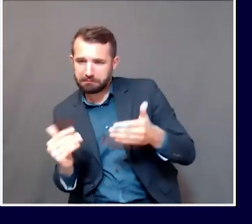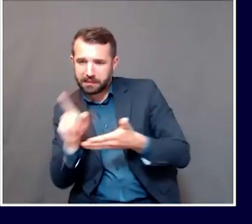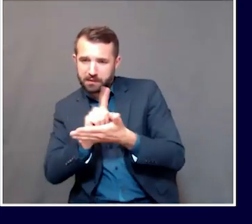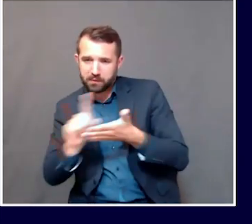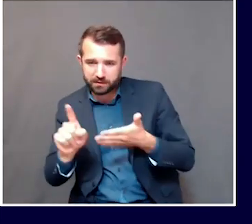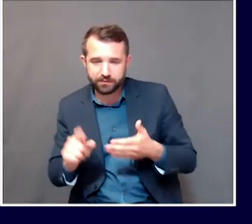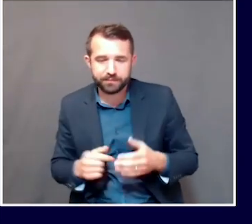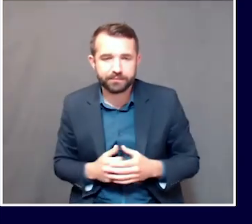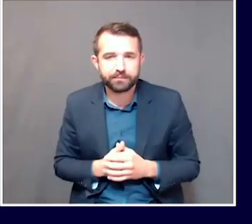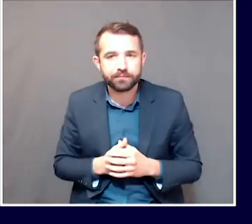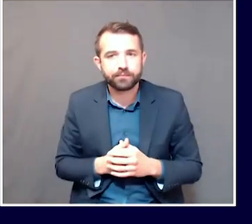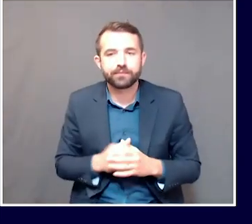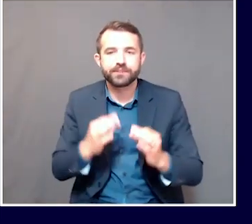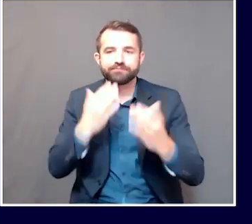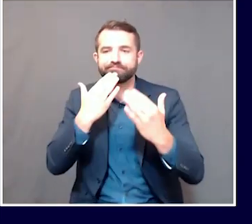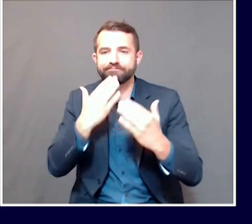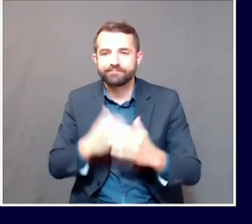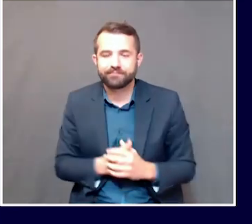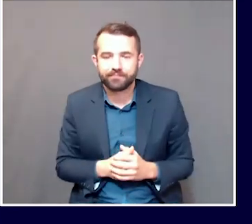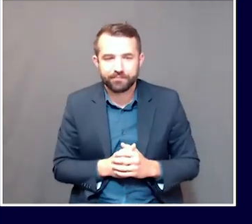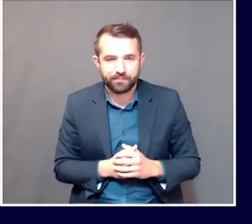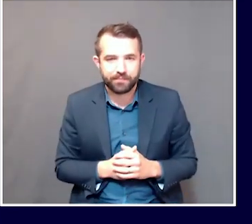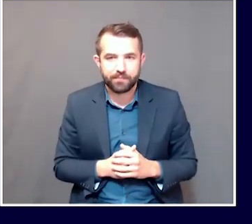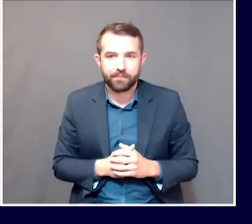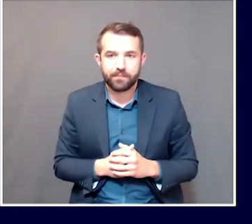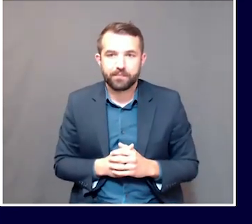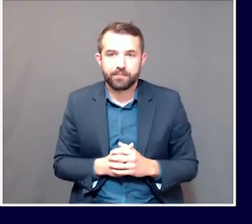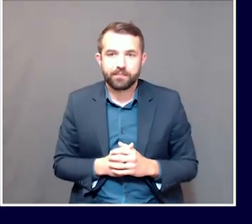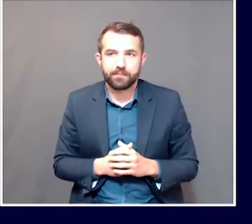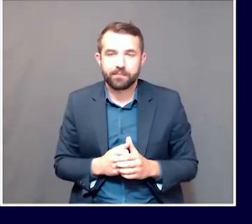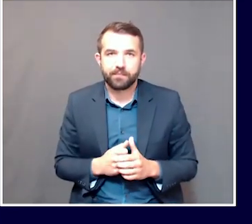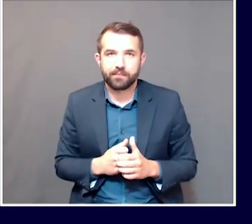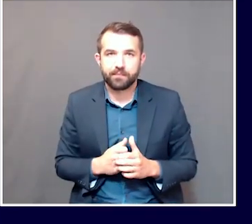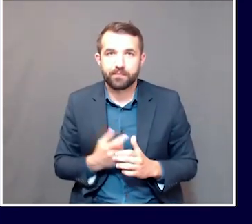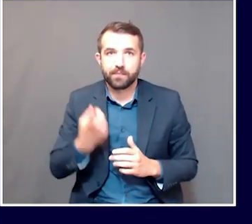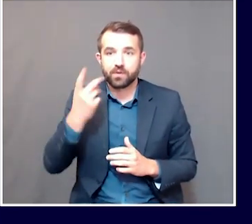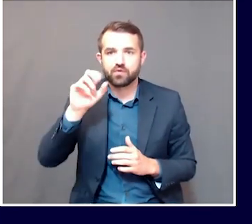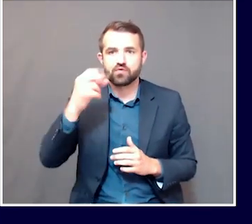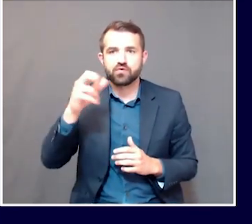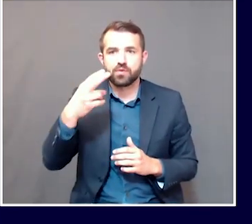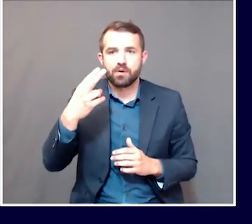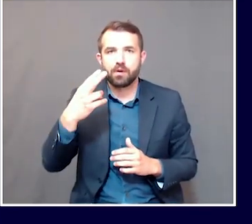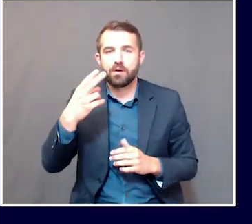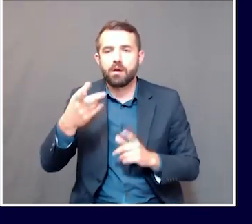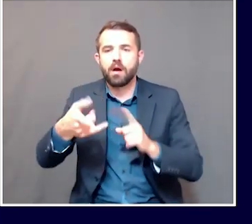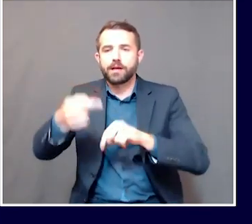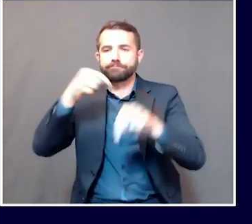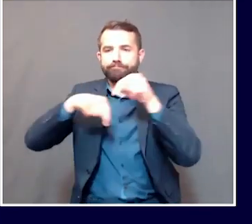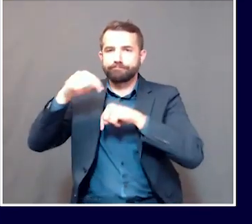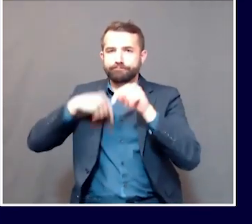Okay, great. Thank you. You bet. Before I, I mean, we're going to turn back to Emily Tadlock, if she's on.